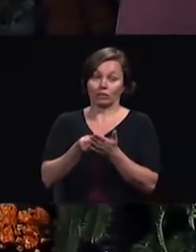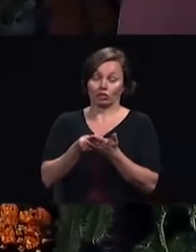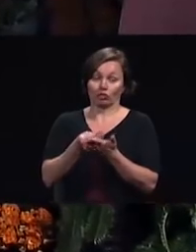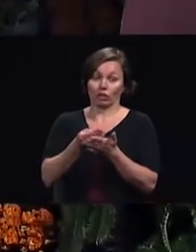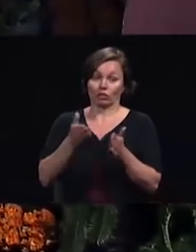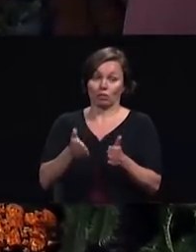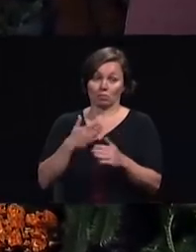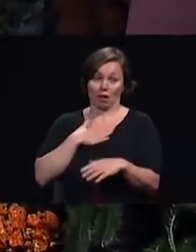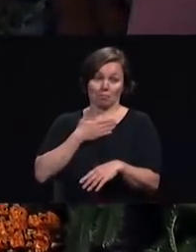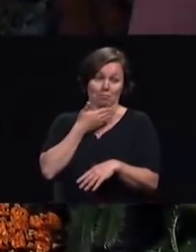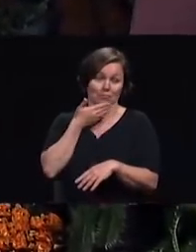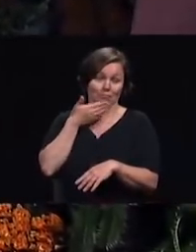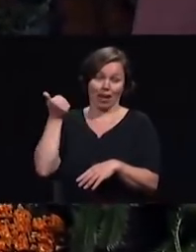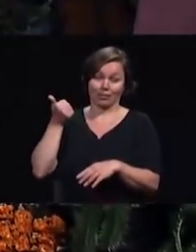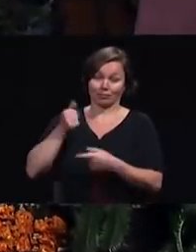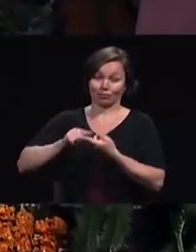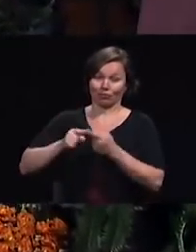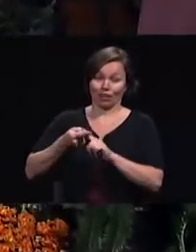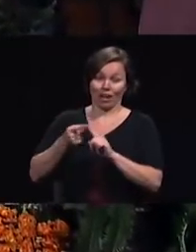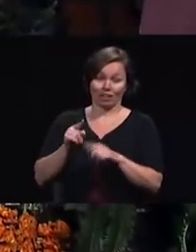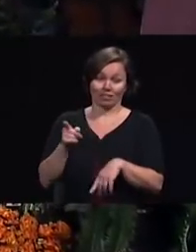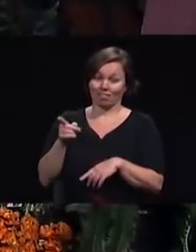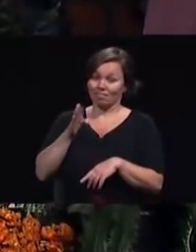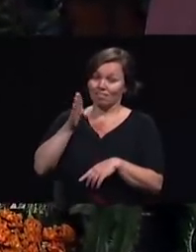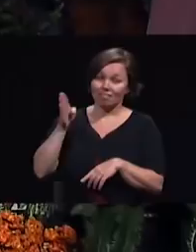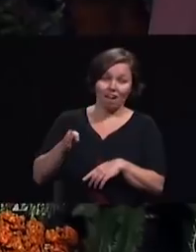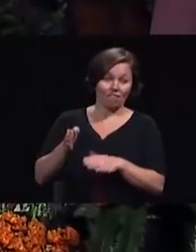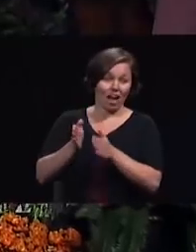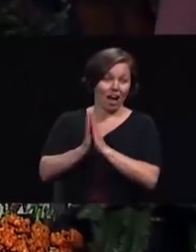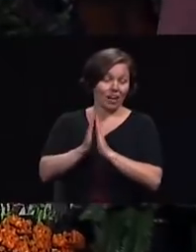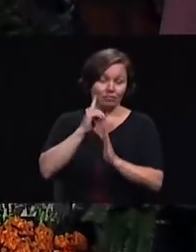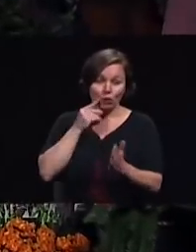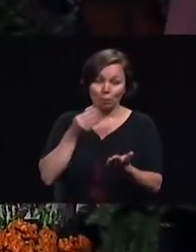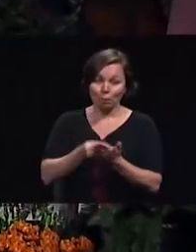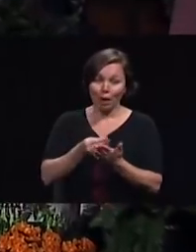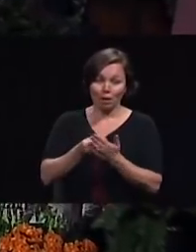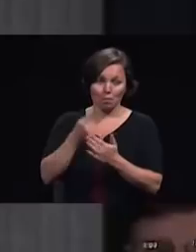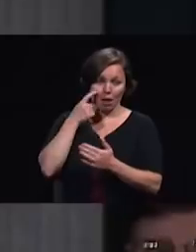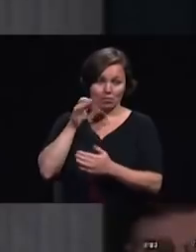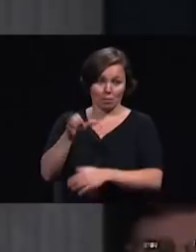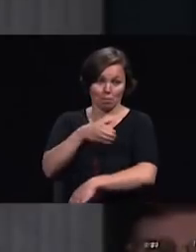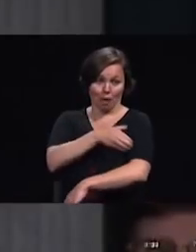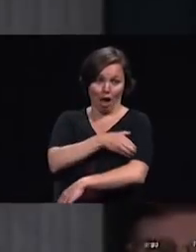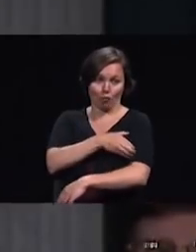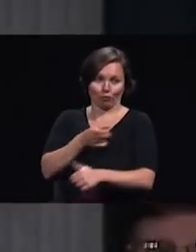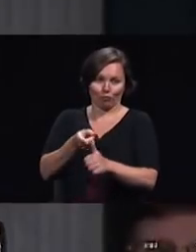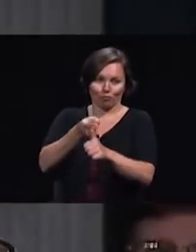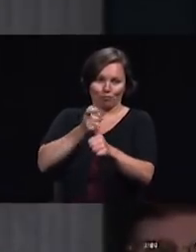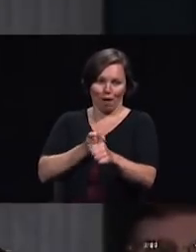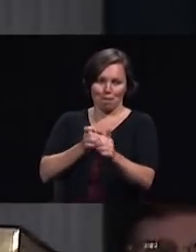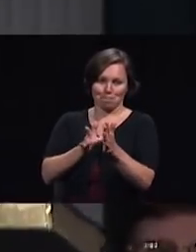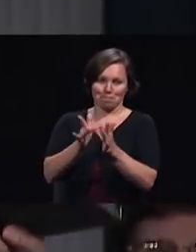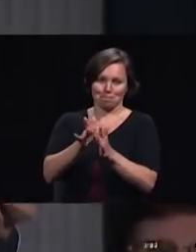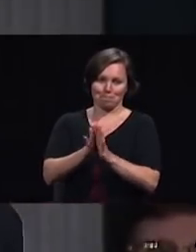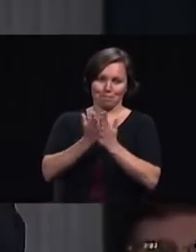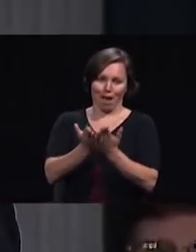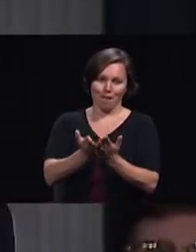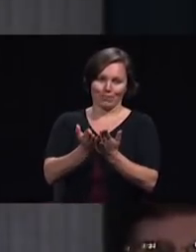because the power is in the book I challenged several people in some divisions unions